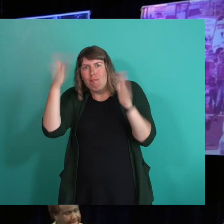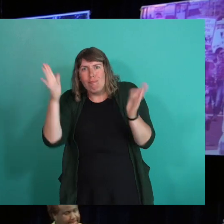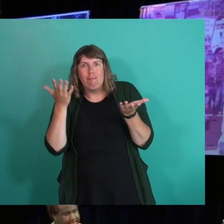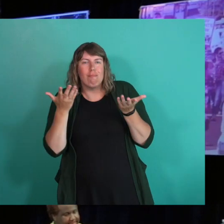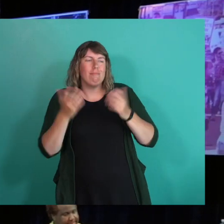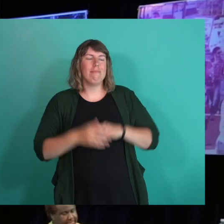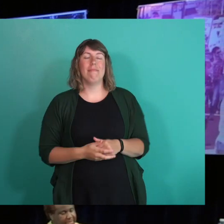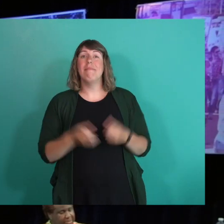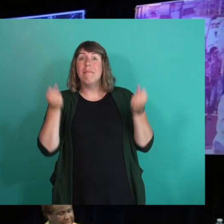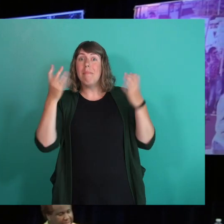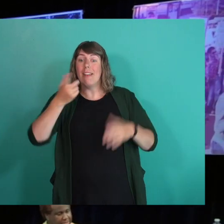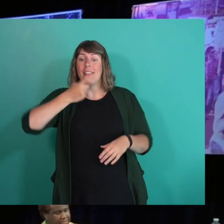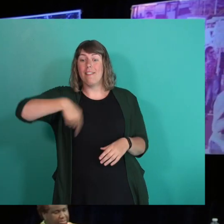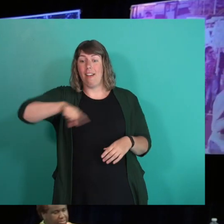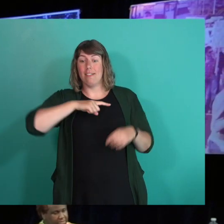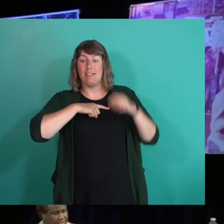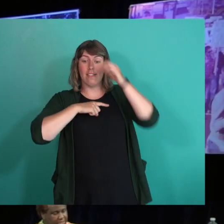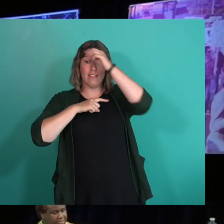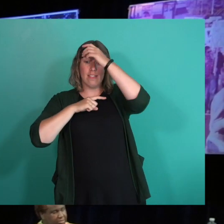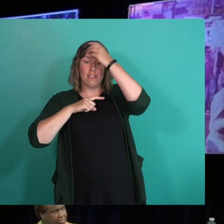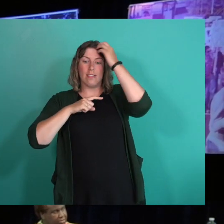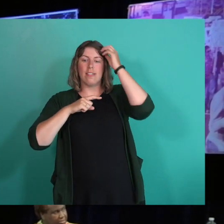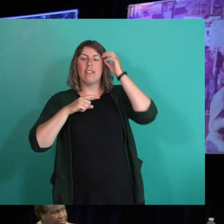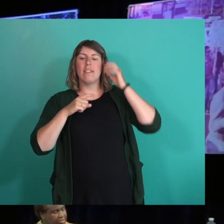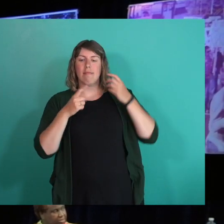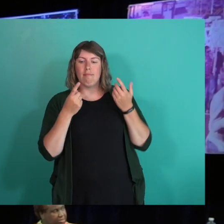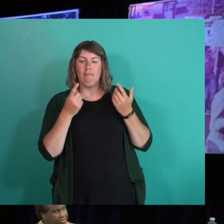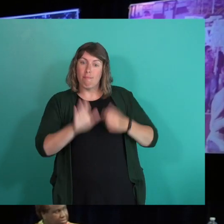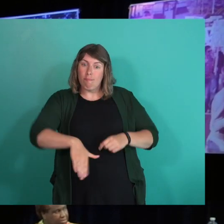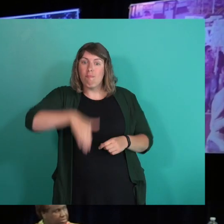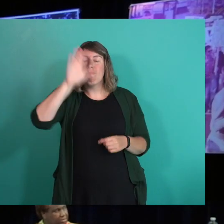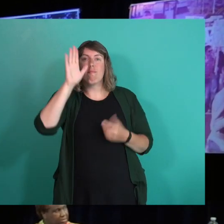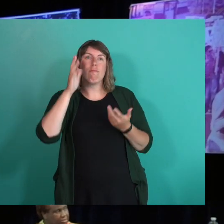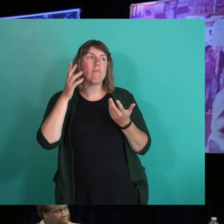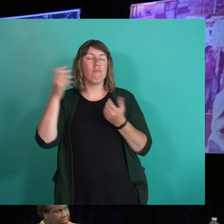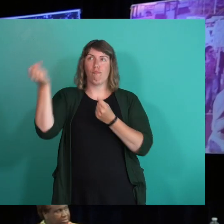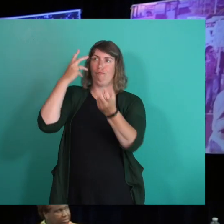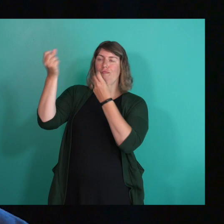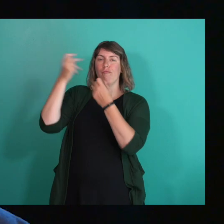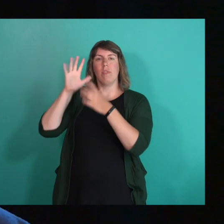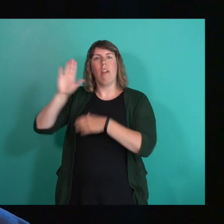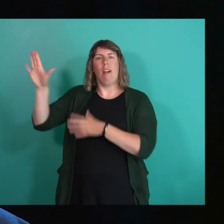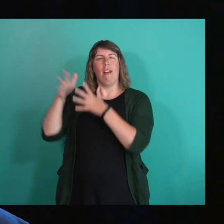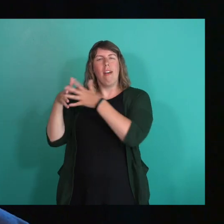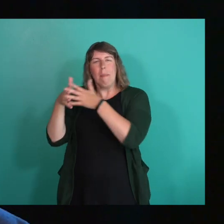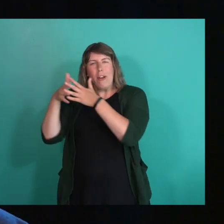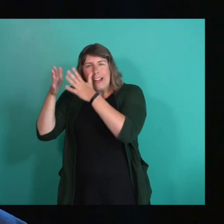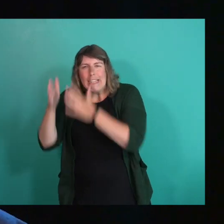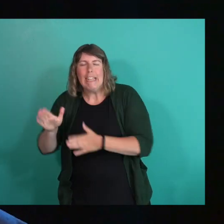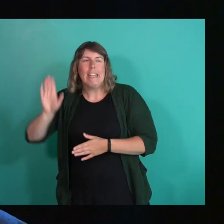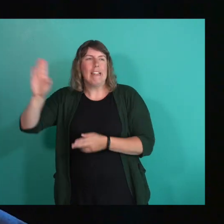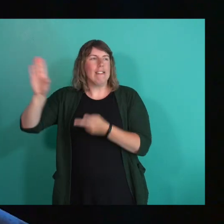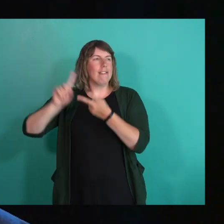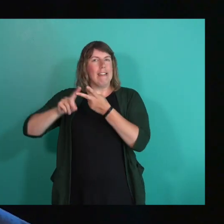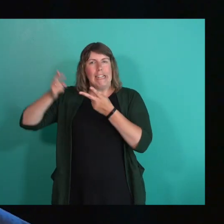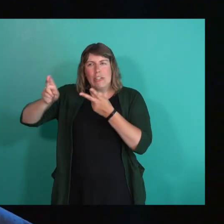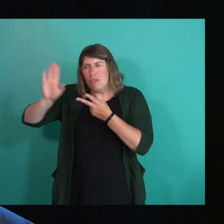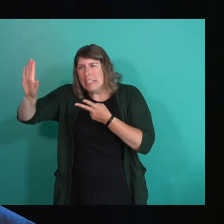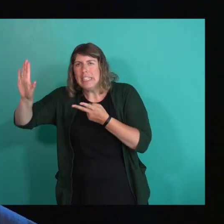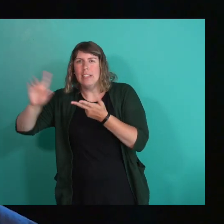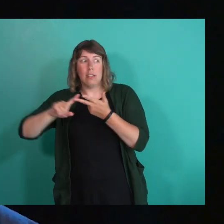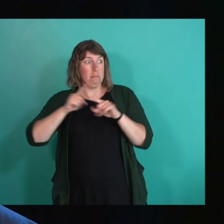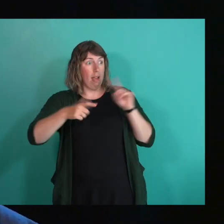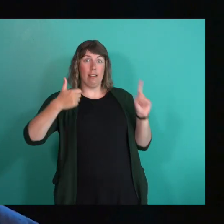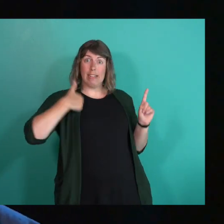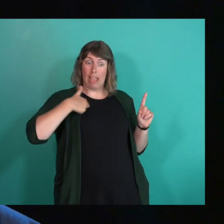you know, a lot of us spend a lot of time being inundated with a lot of American queer history and we don't spend enough